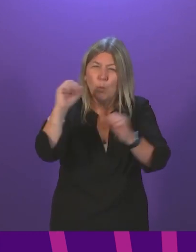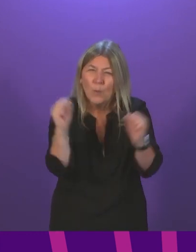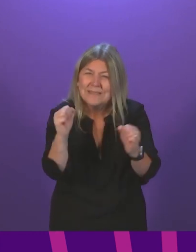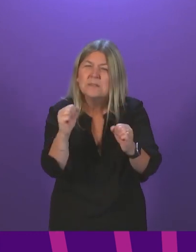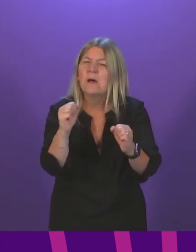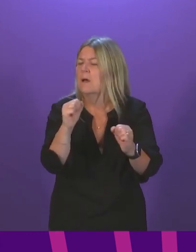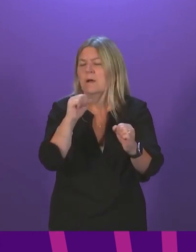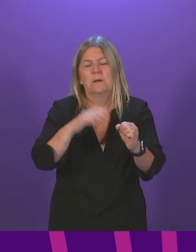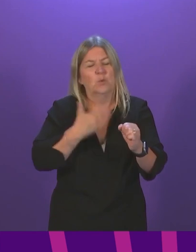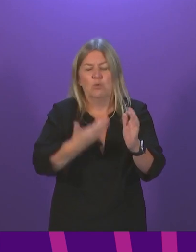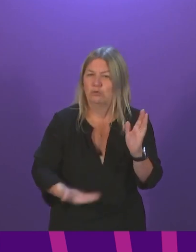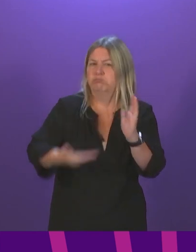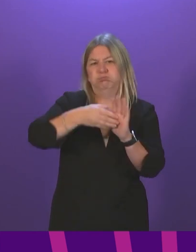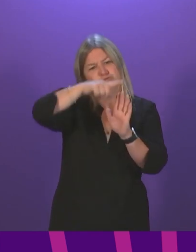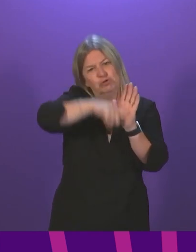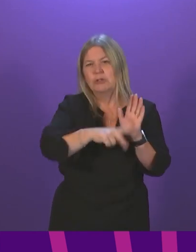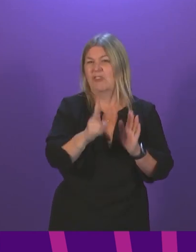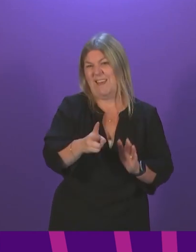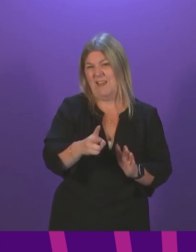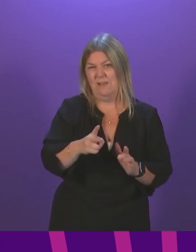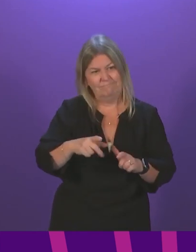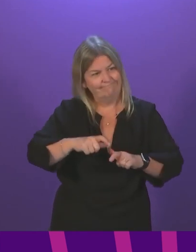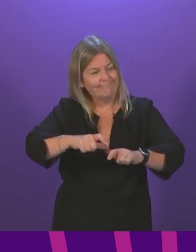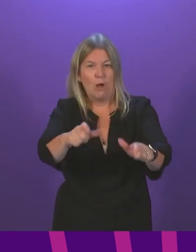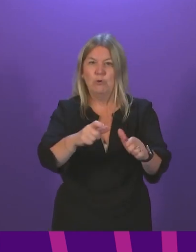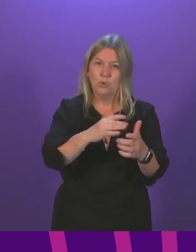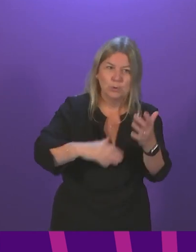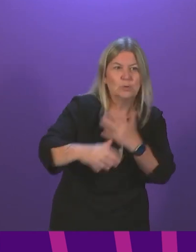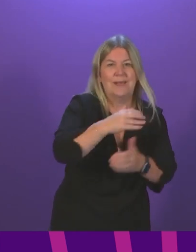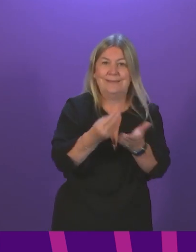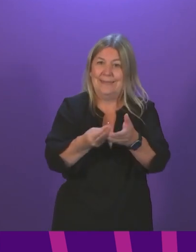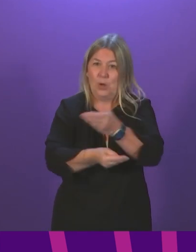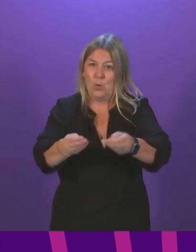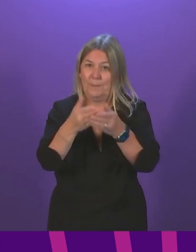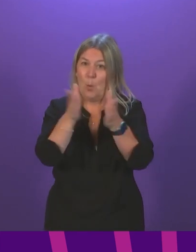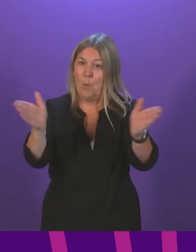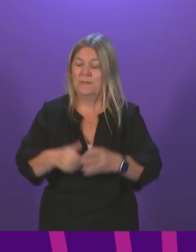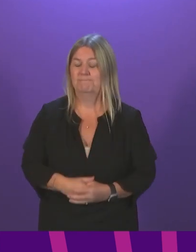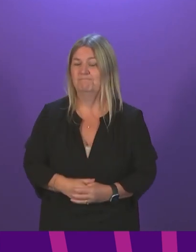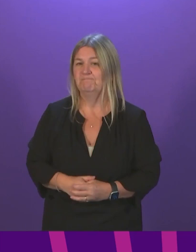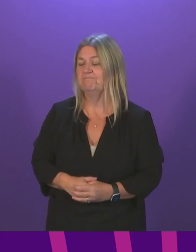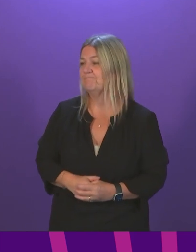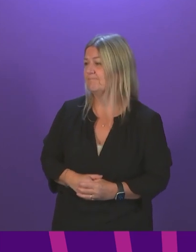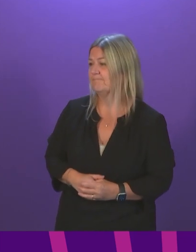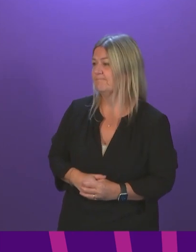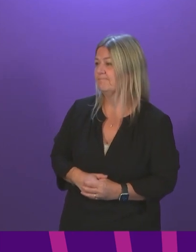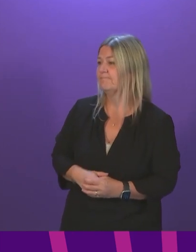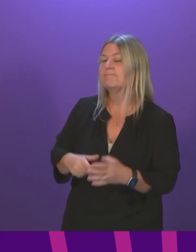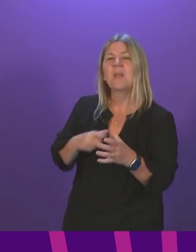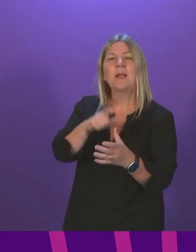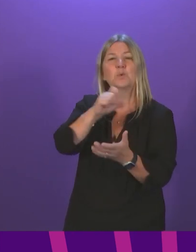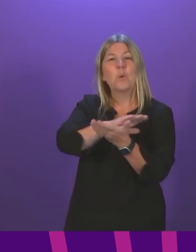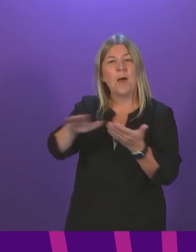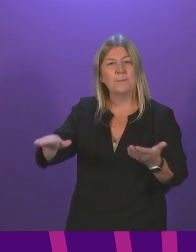and to keep our economy and our society open. Alex Cole-Hamilton. Thank you, Presiding Officer. Can I say for the record that Covid ID